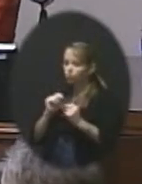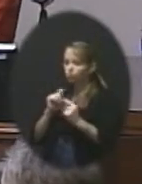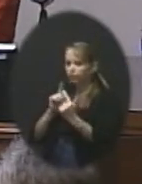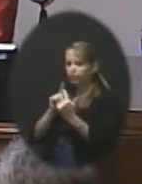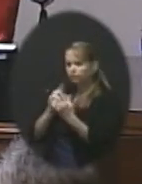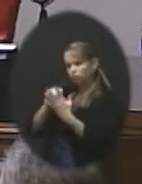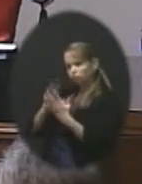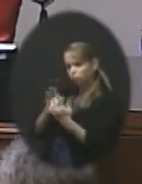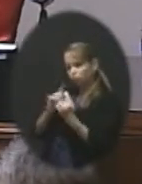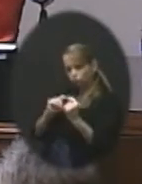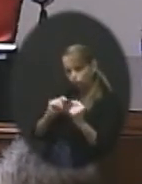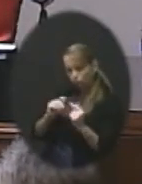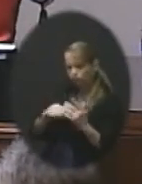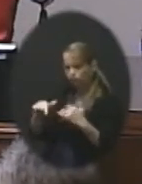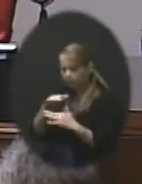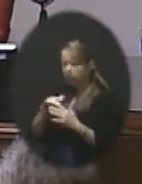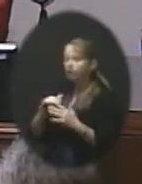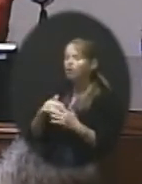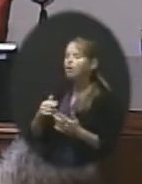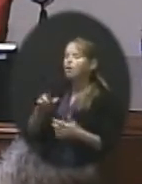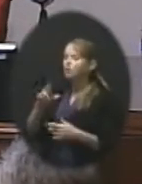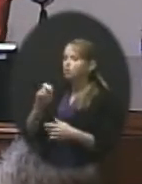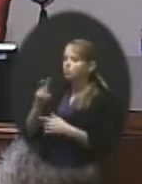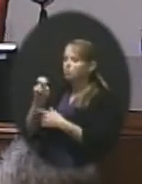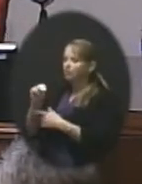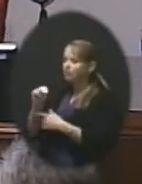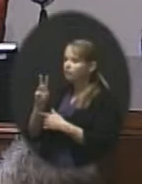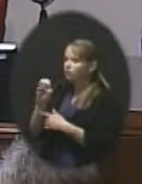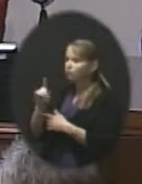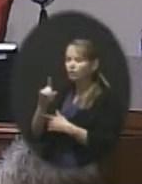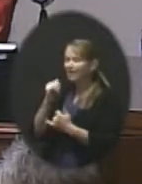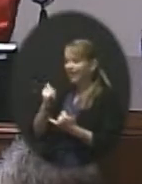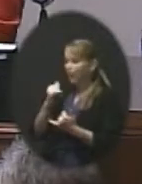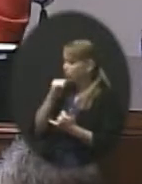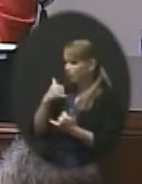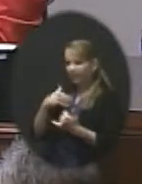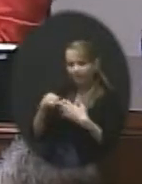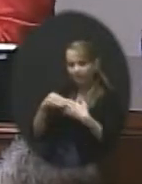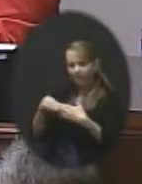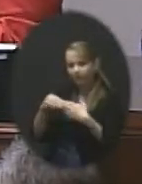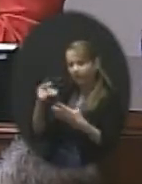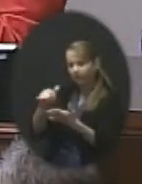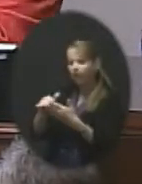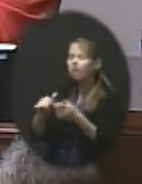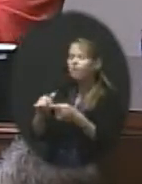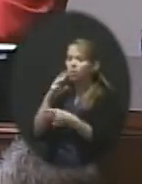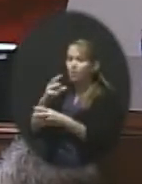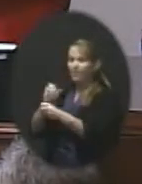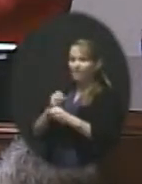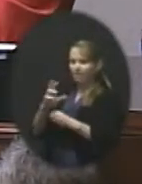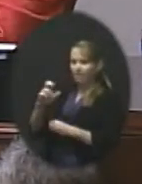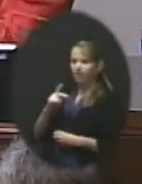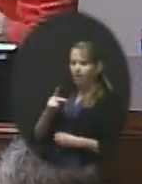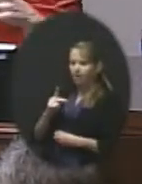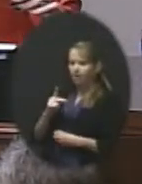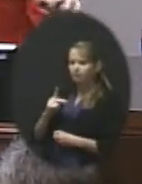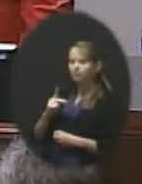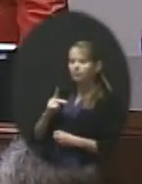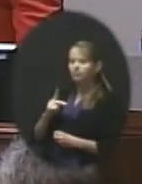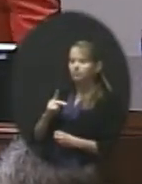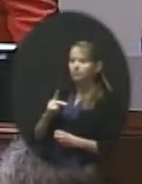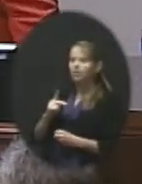that flexible grouping because we've taken that space and used as classroom space. So they'll get that back, which allows them to stay